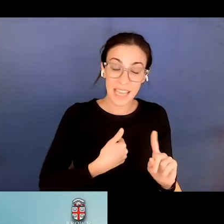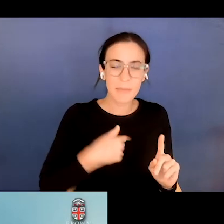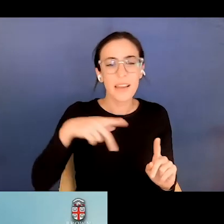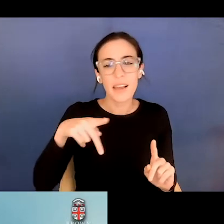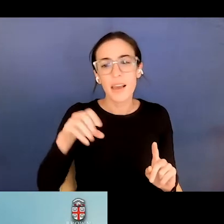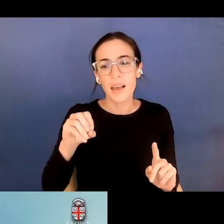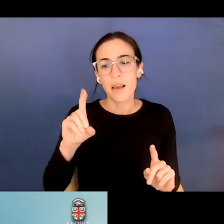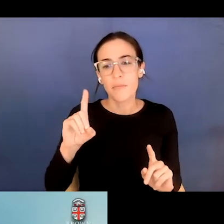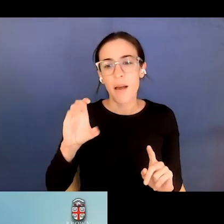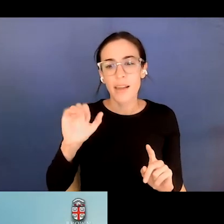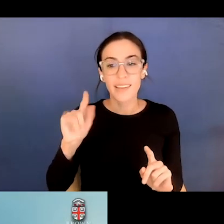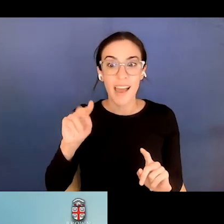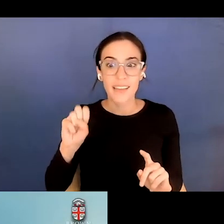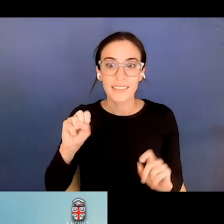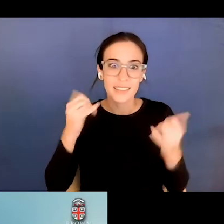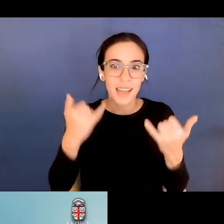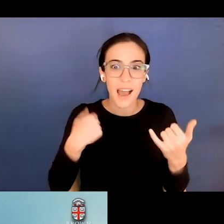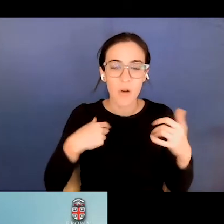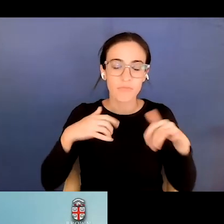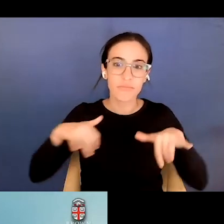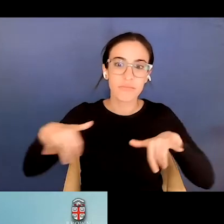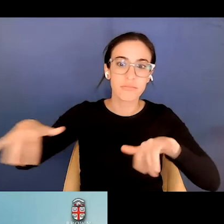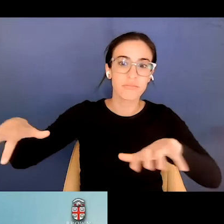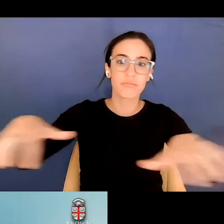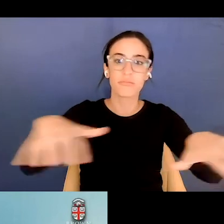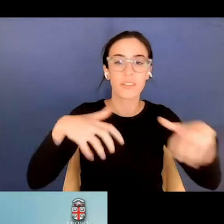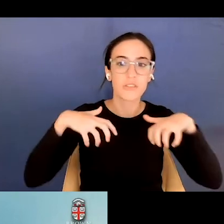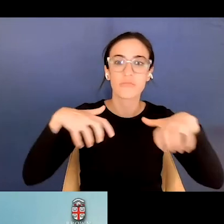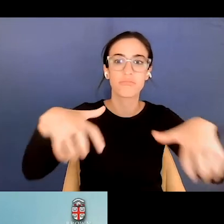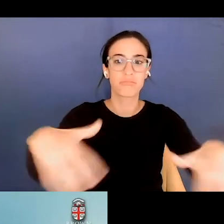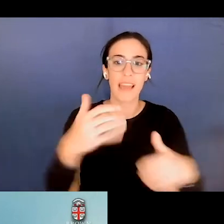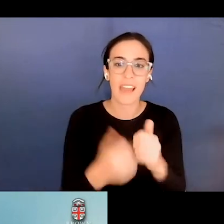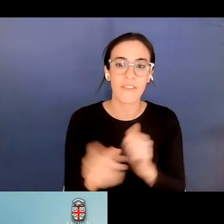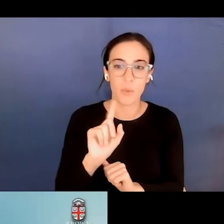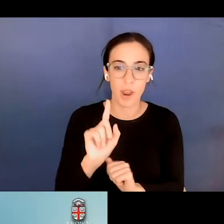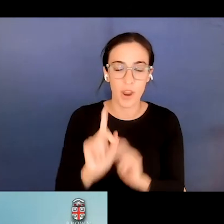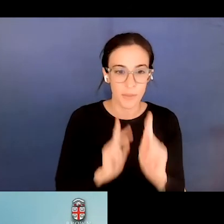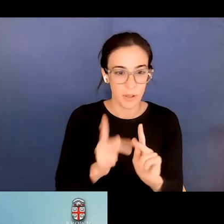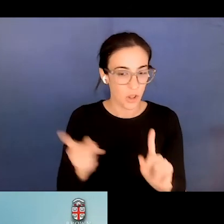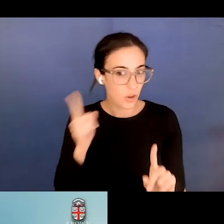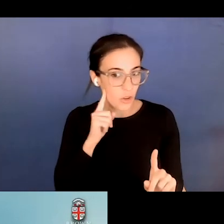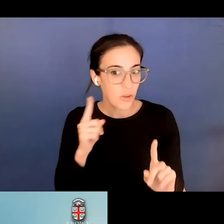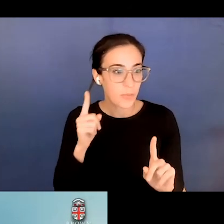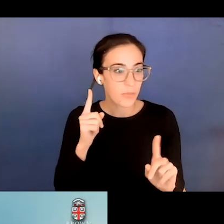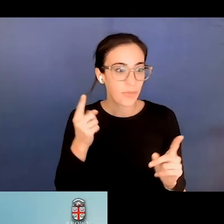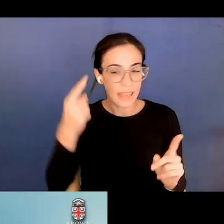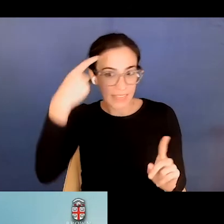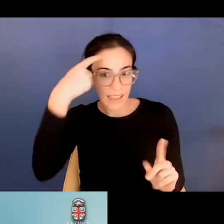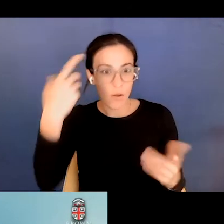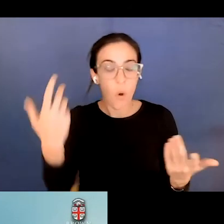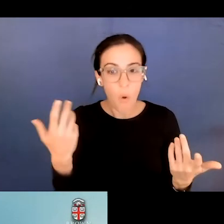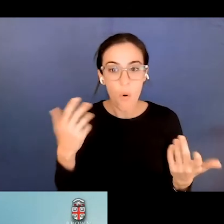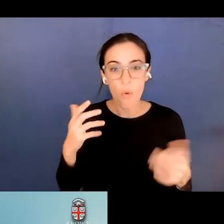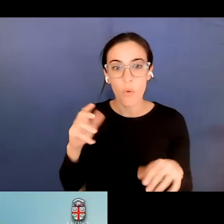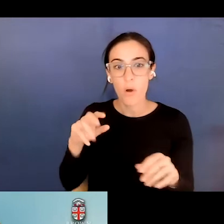ubiquitous, ubiquitous nowadays. I wonder, you know, people are thinking of that and we should maybe for the advanced learners use more podcasts, but